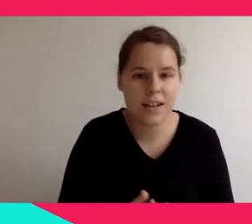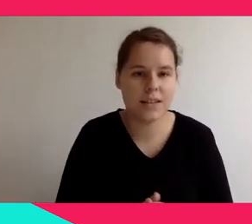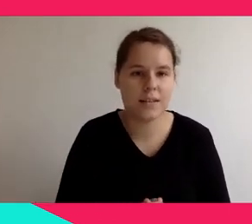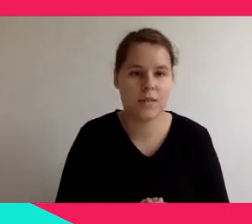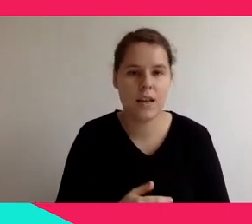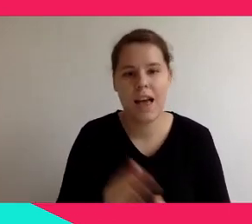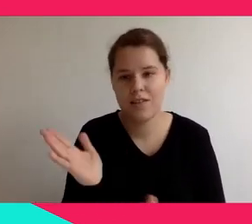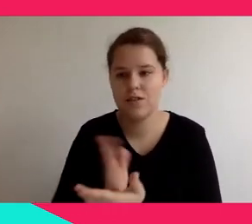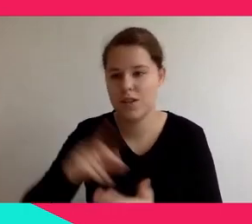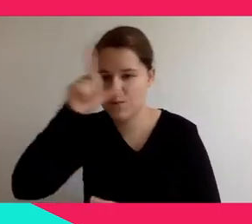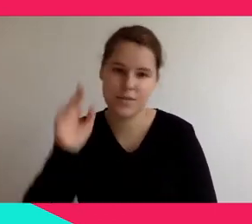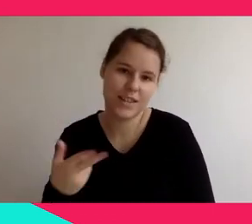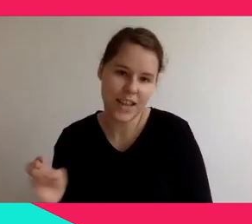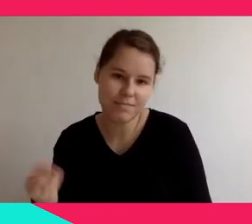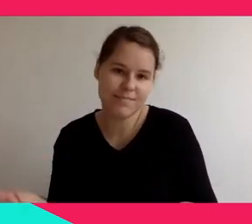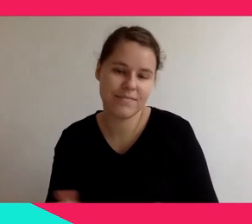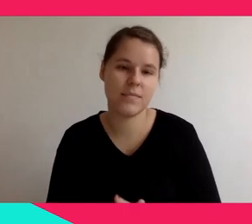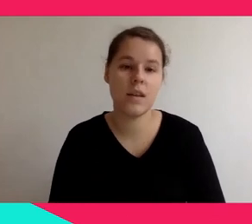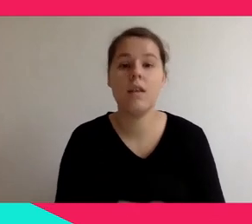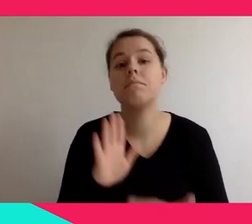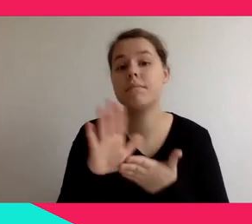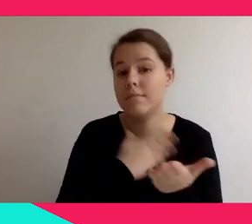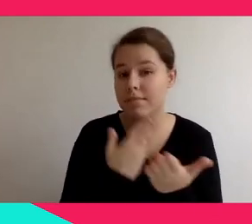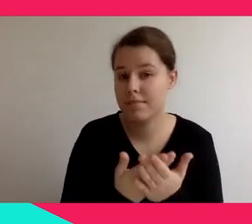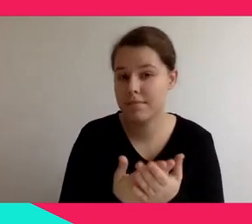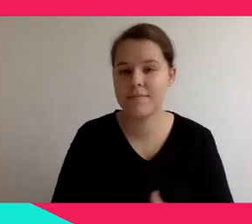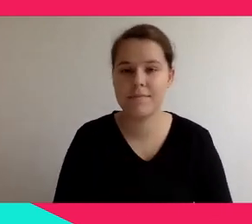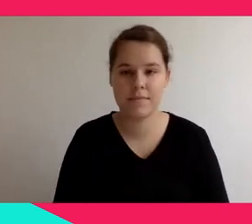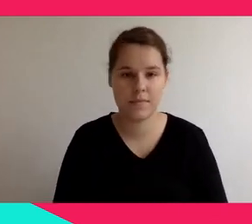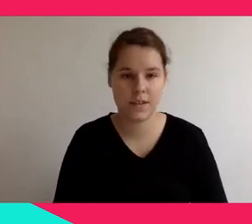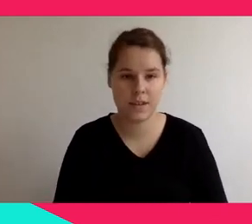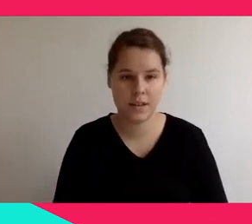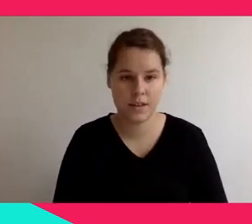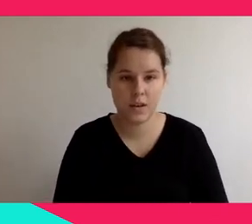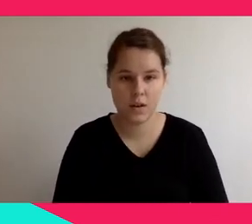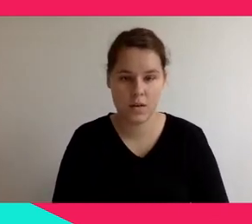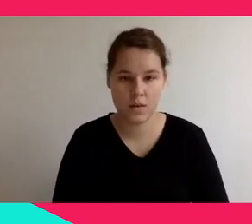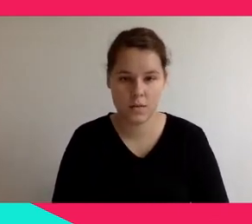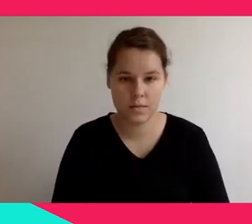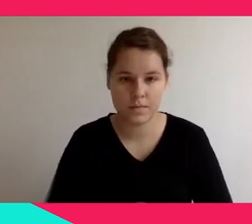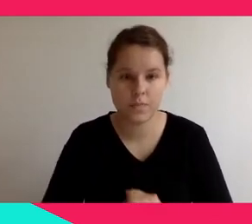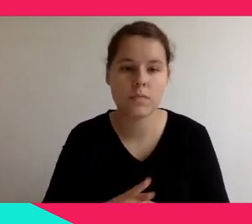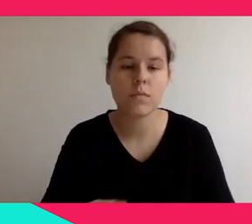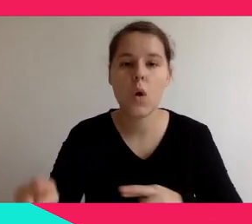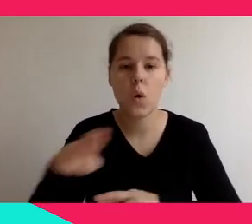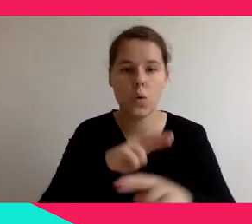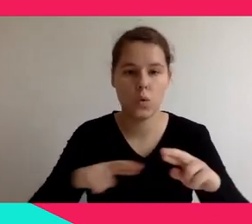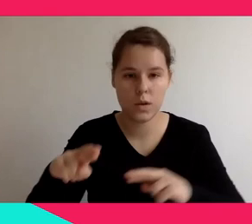the enemy is really a good example because there are a lot of people that at the end are crying.